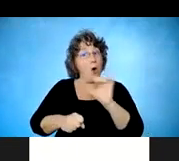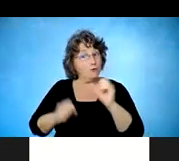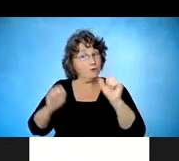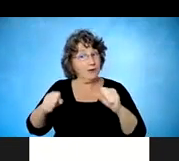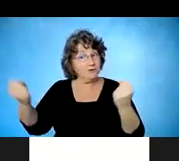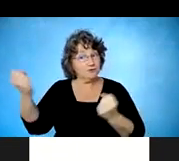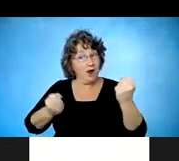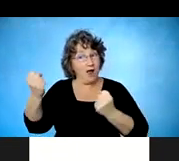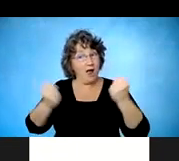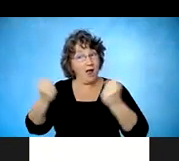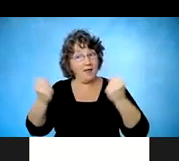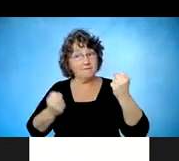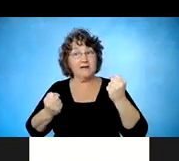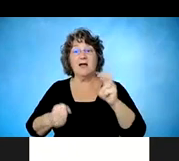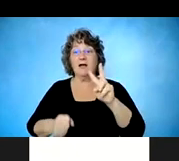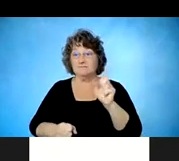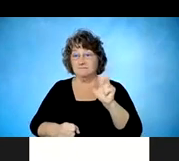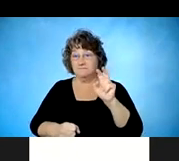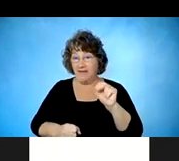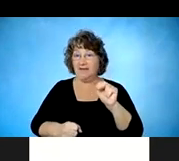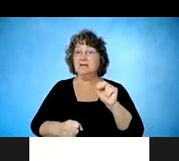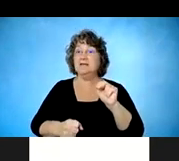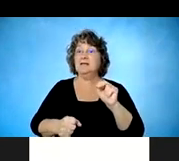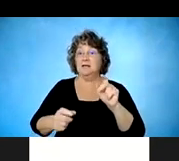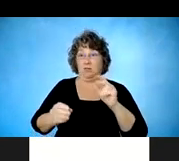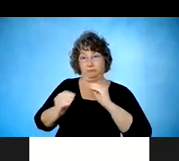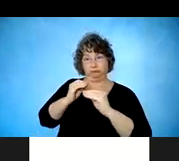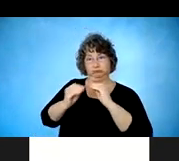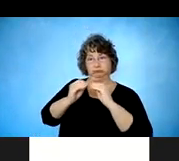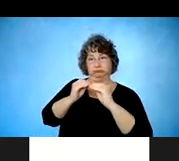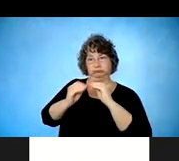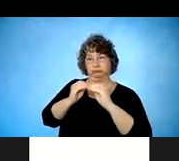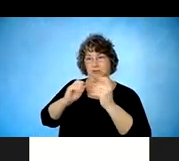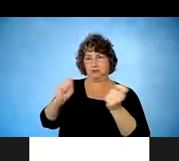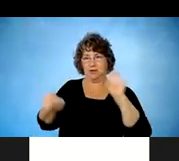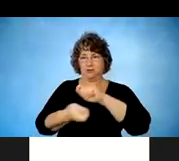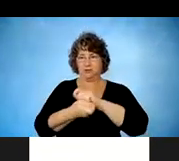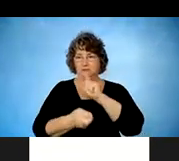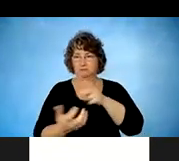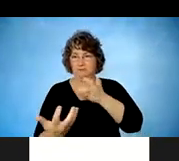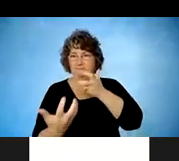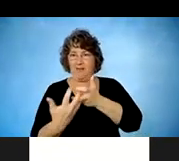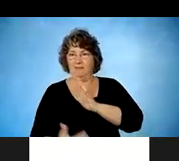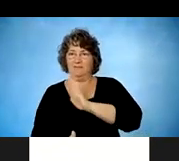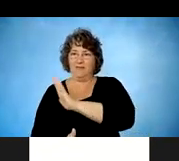strength, and there can be modifications that can be made to a vehicle that a person can now independently drive.